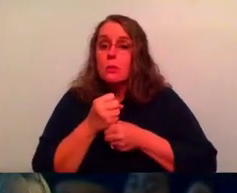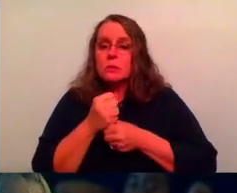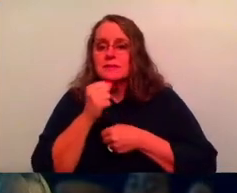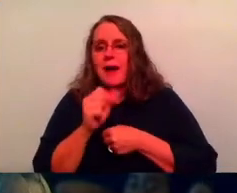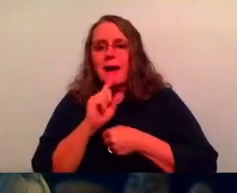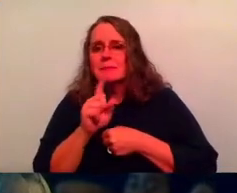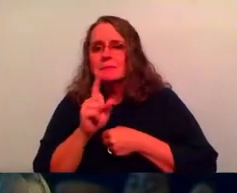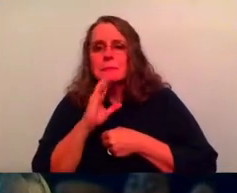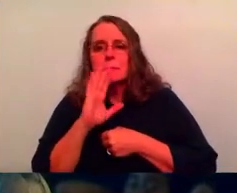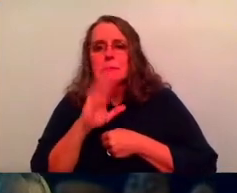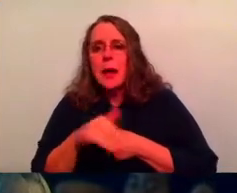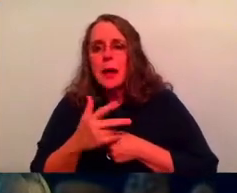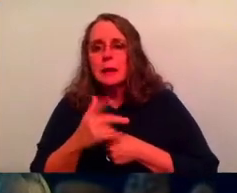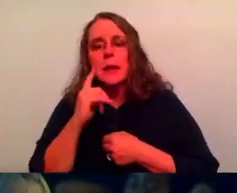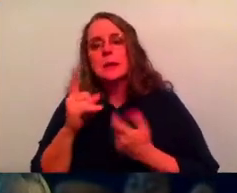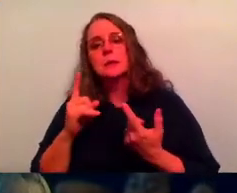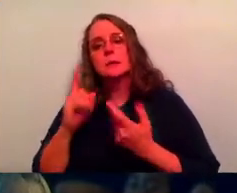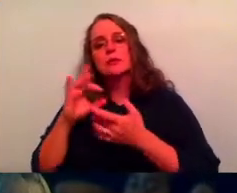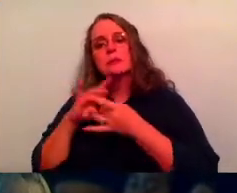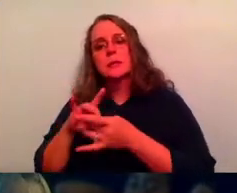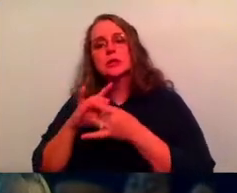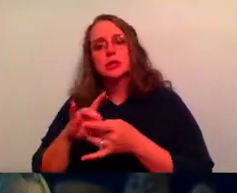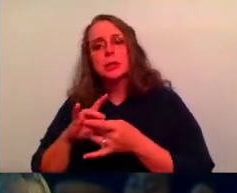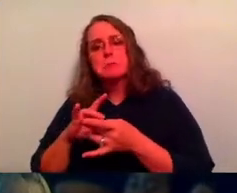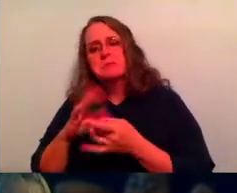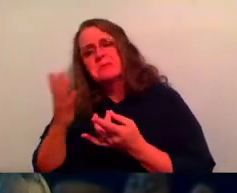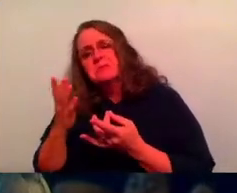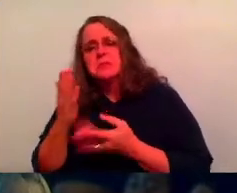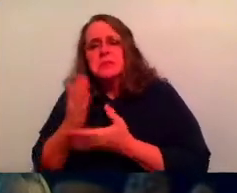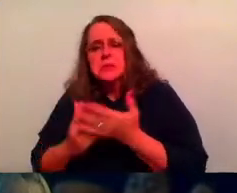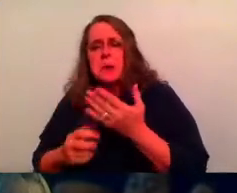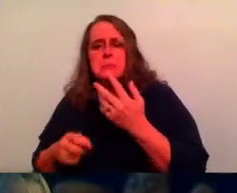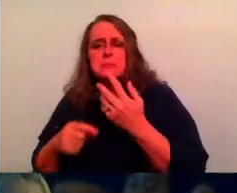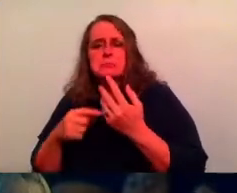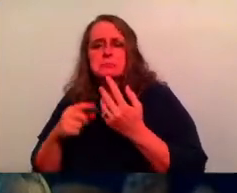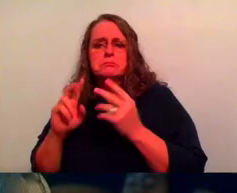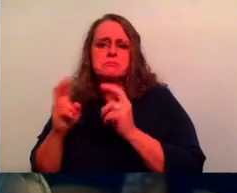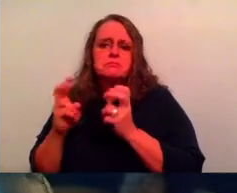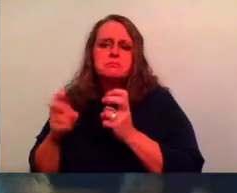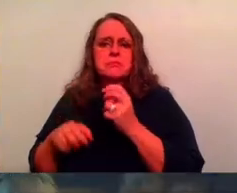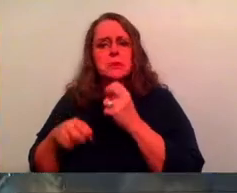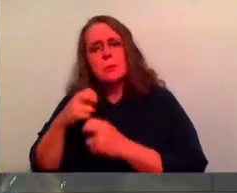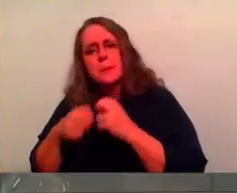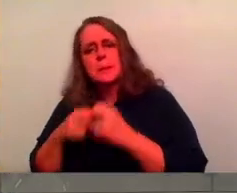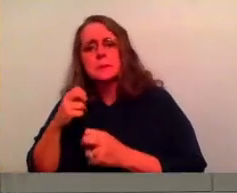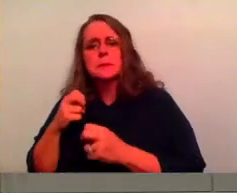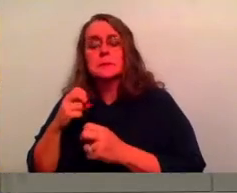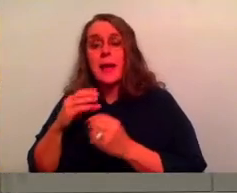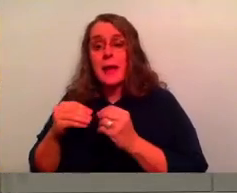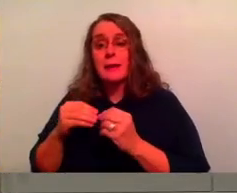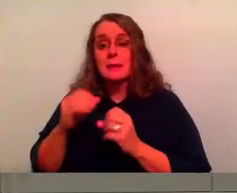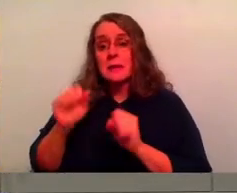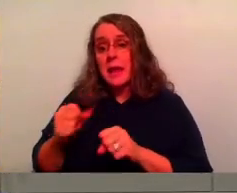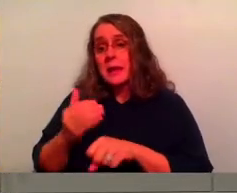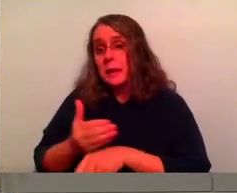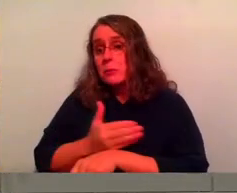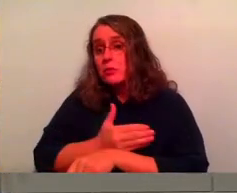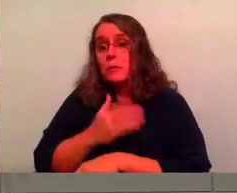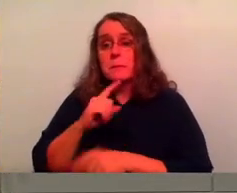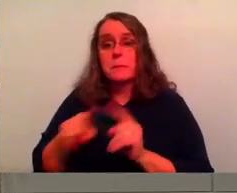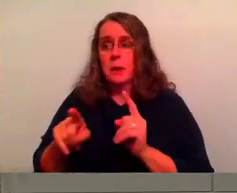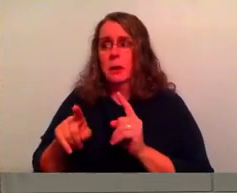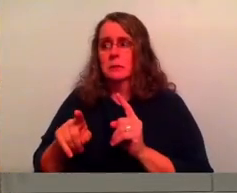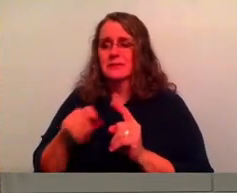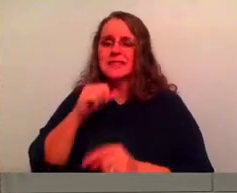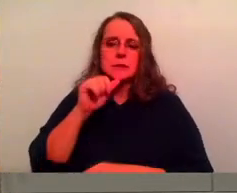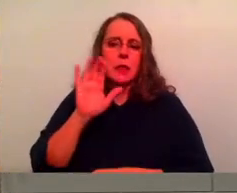Maybe we're in a relationship that's like, it's got its stuff, uh, and it, and it can have some improvement in a lot of different ways, but it's not that bad. It's, it's,